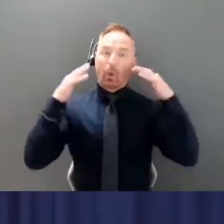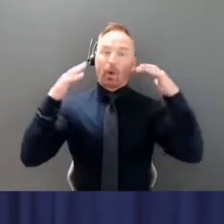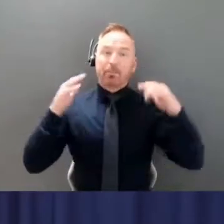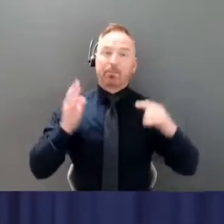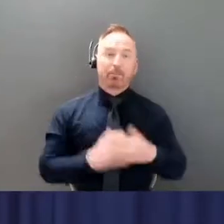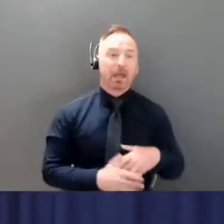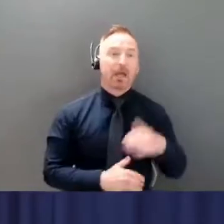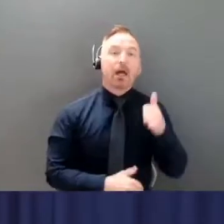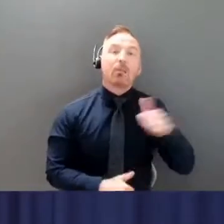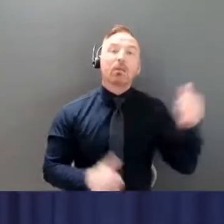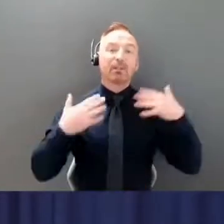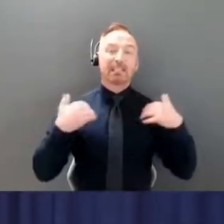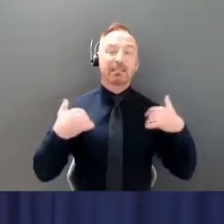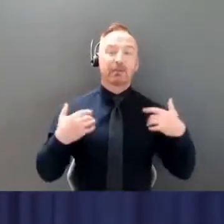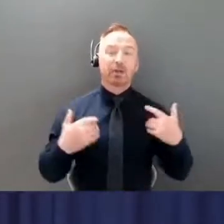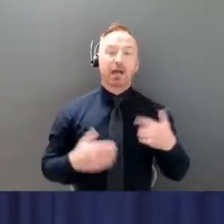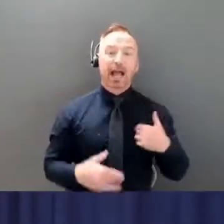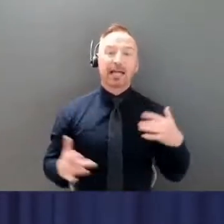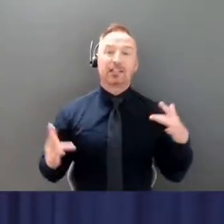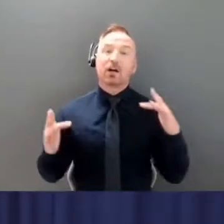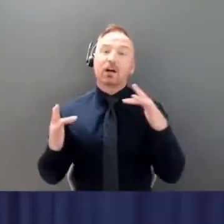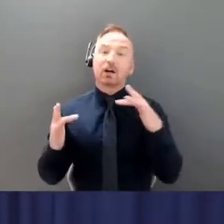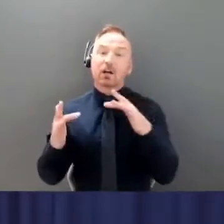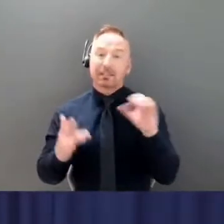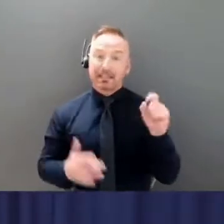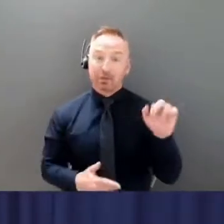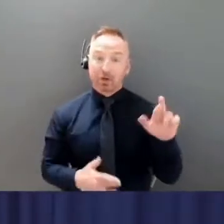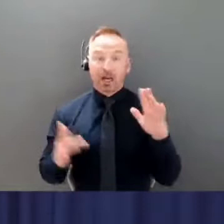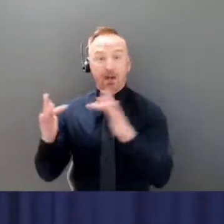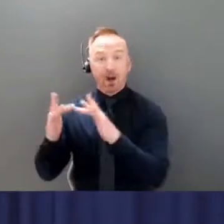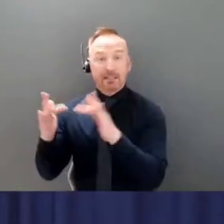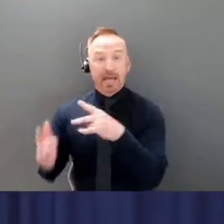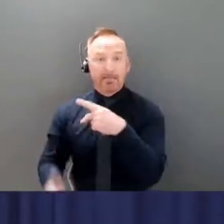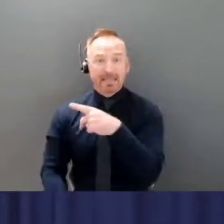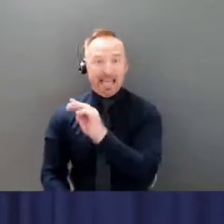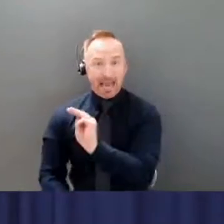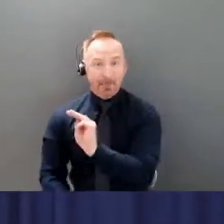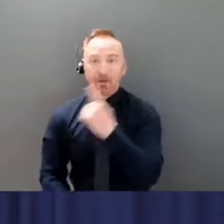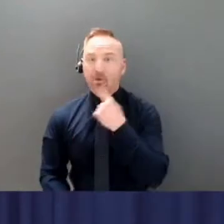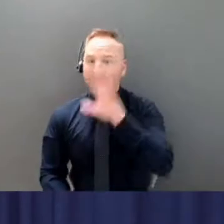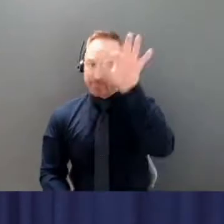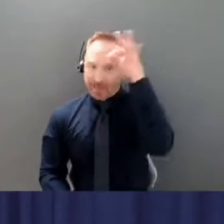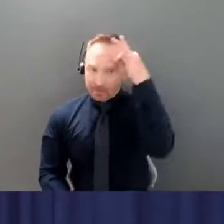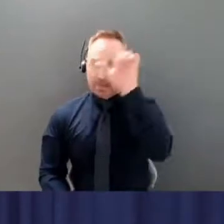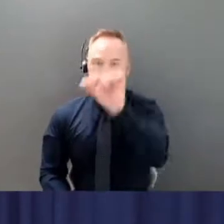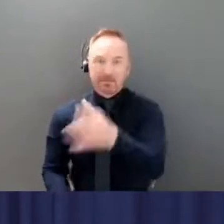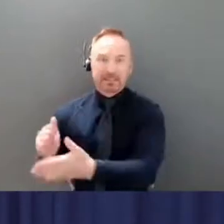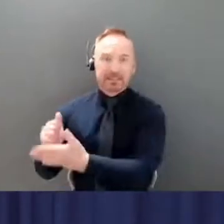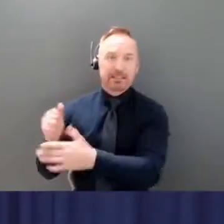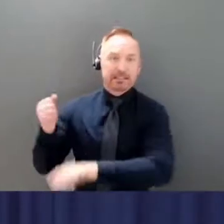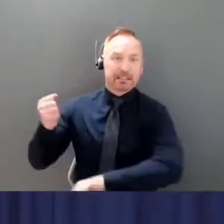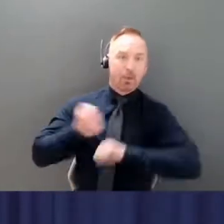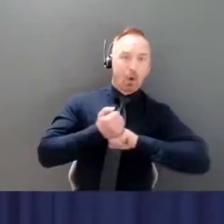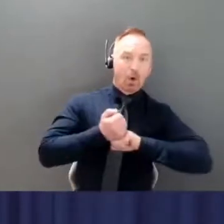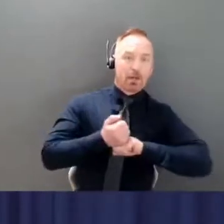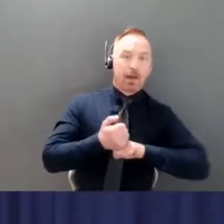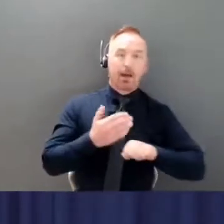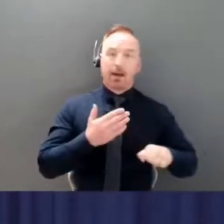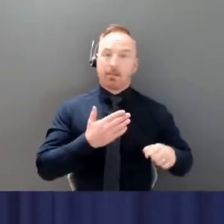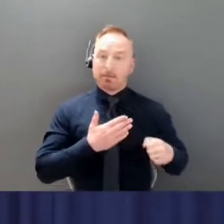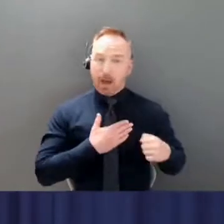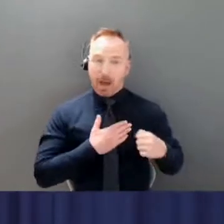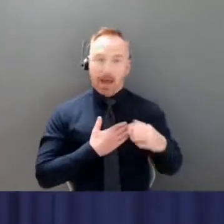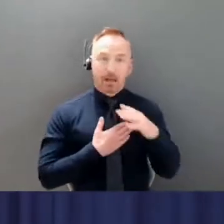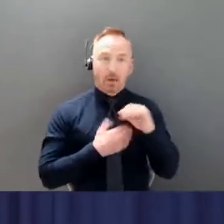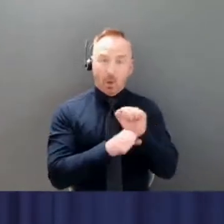from the federal government. My officials at Health and Social Service have also been in touch with our colleagues in other provinces